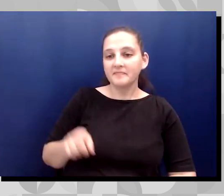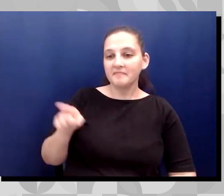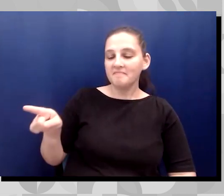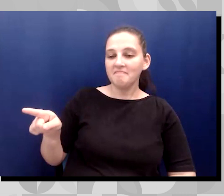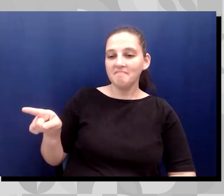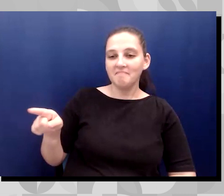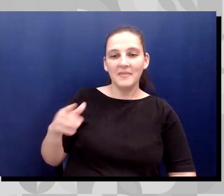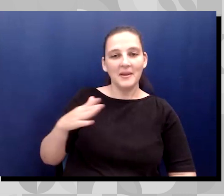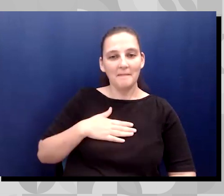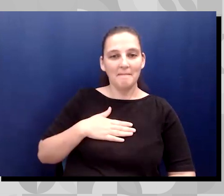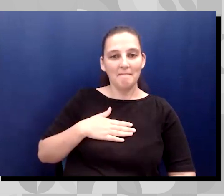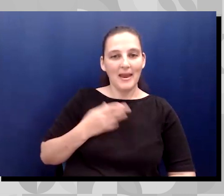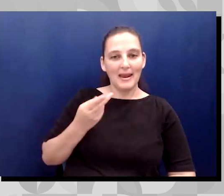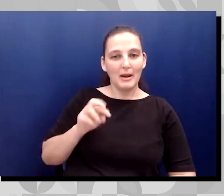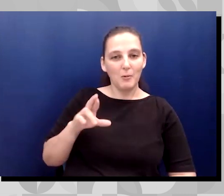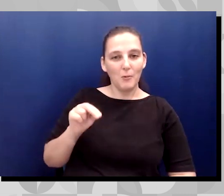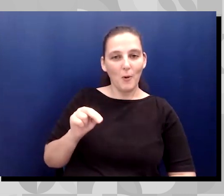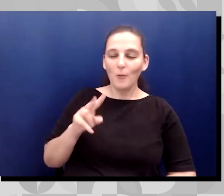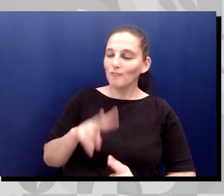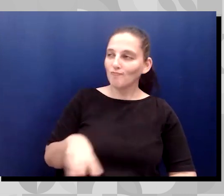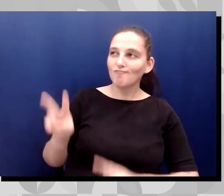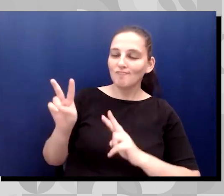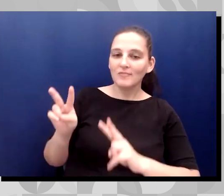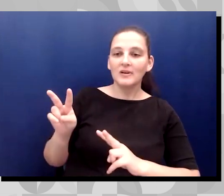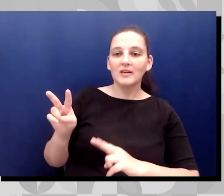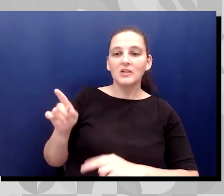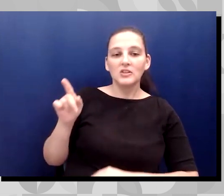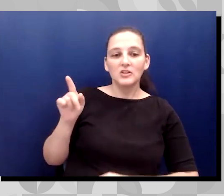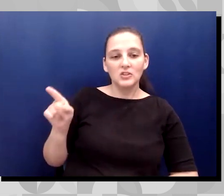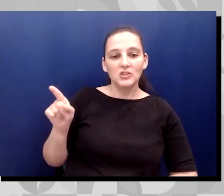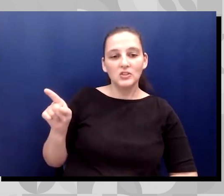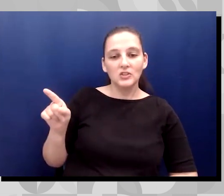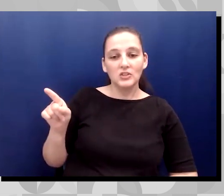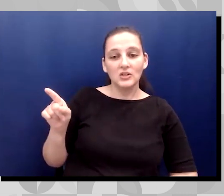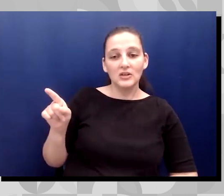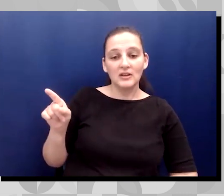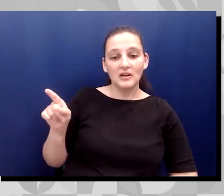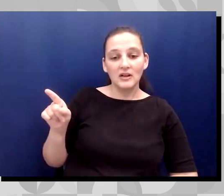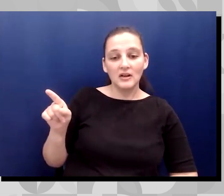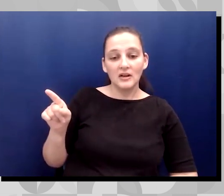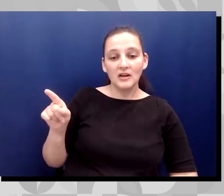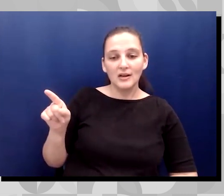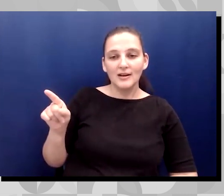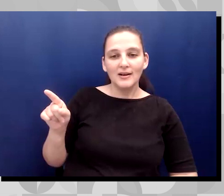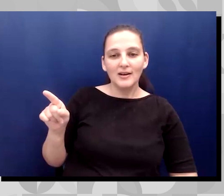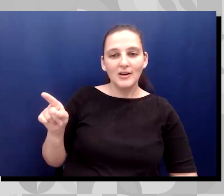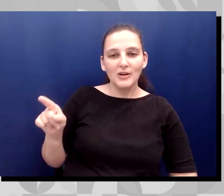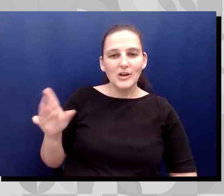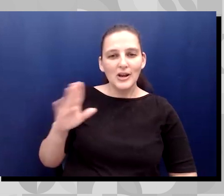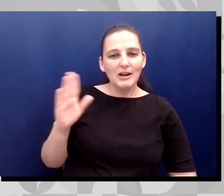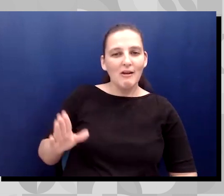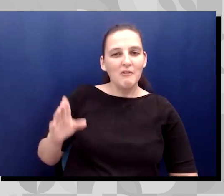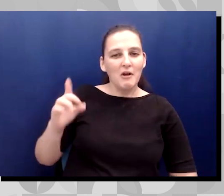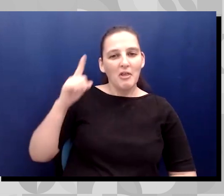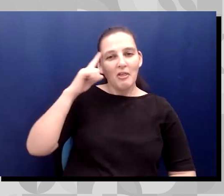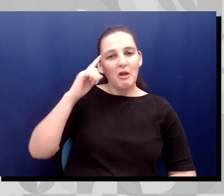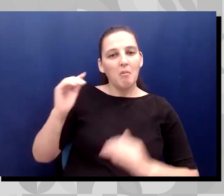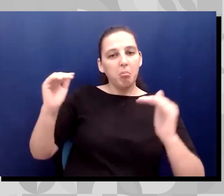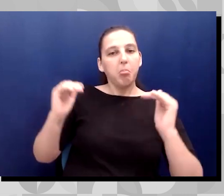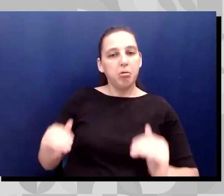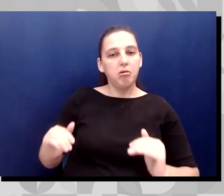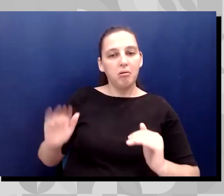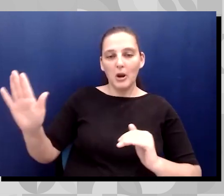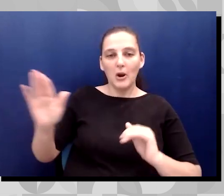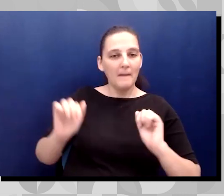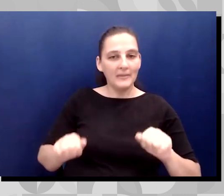is somebody that you never want to sell herself short in her abilities. She's